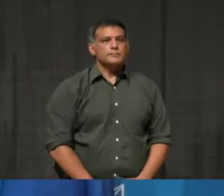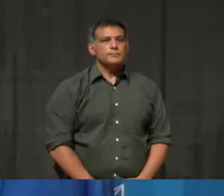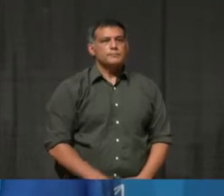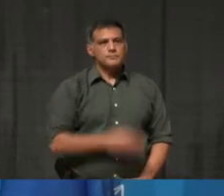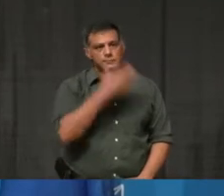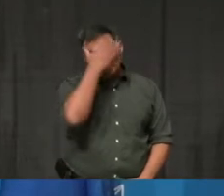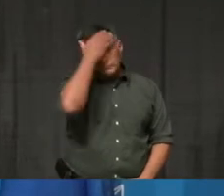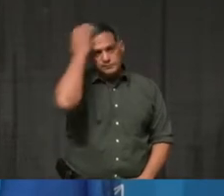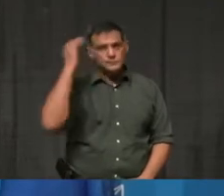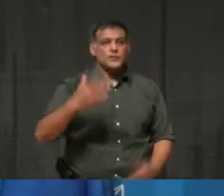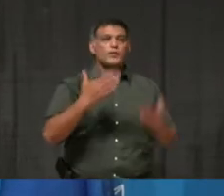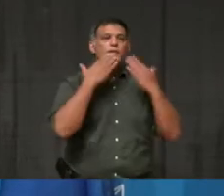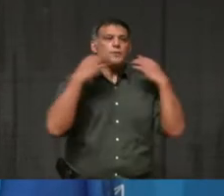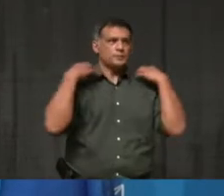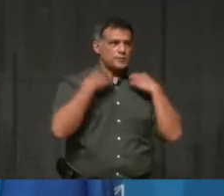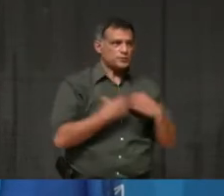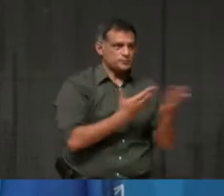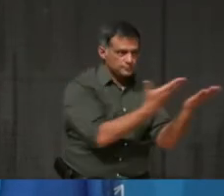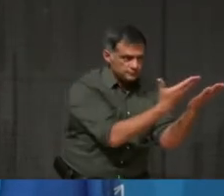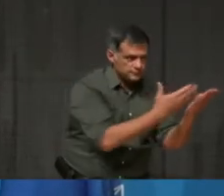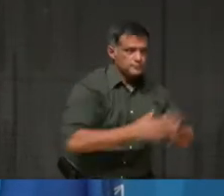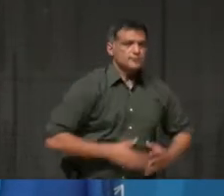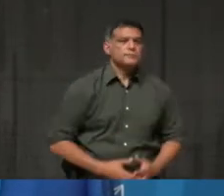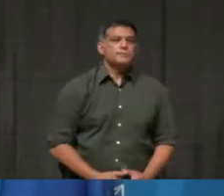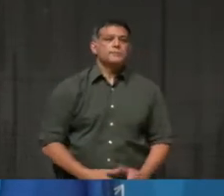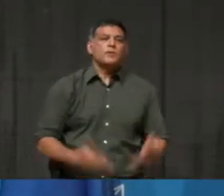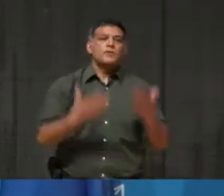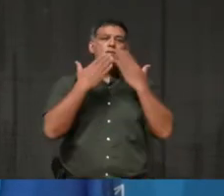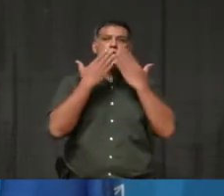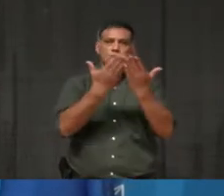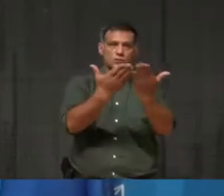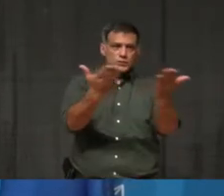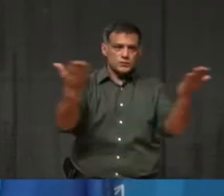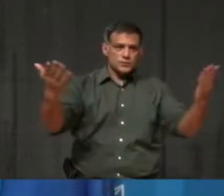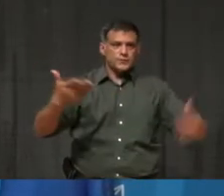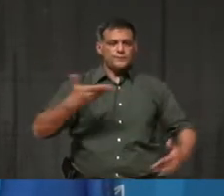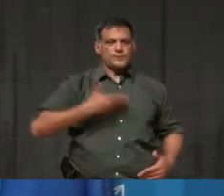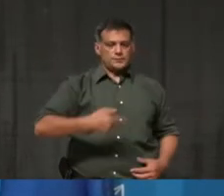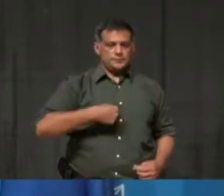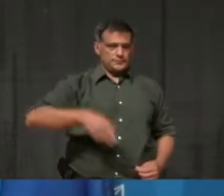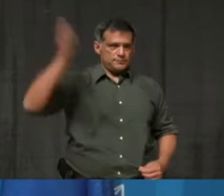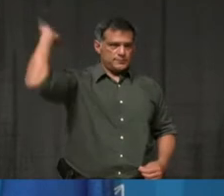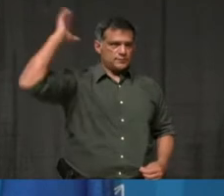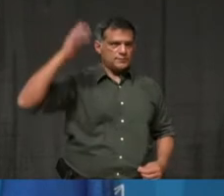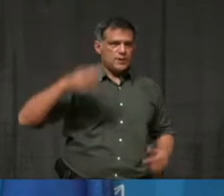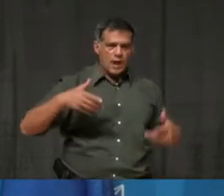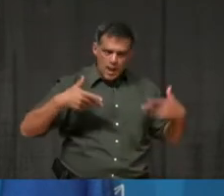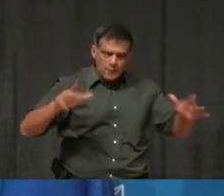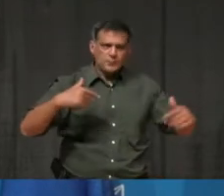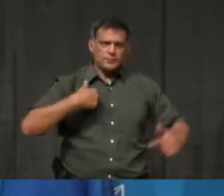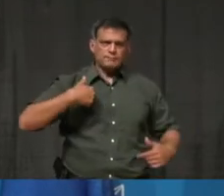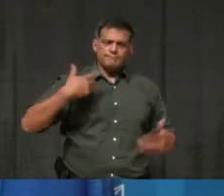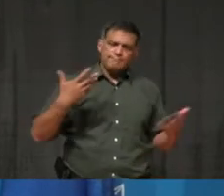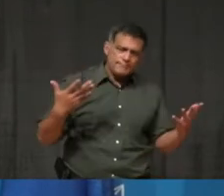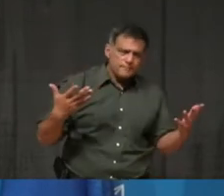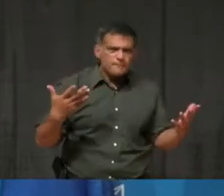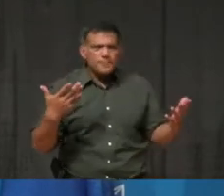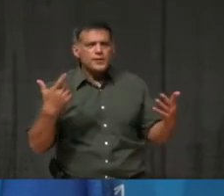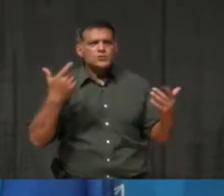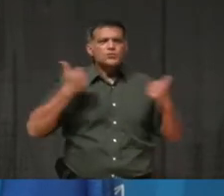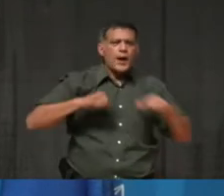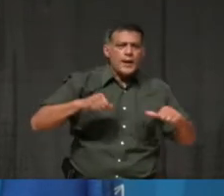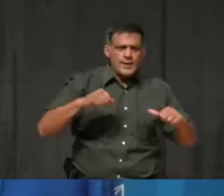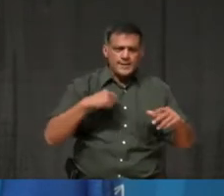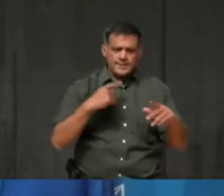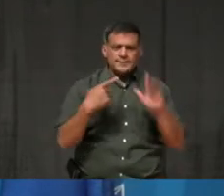Thank you, Madam Mayor. And thank you for having me and allowing me to at least try to be a voice for small business